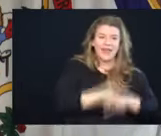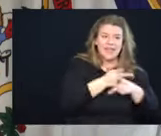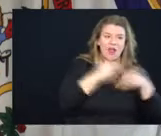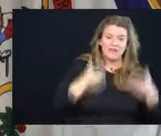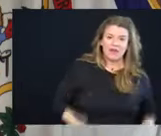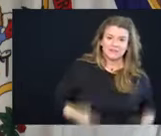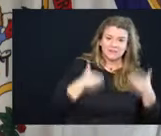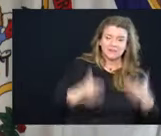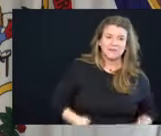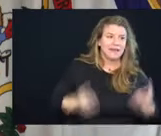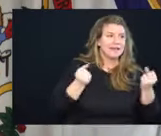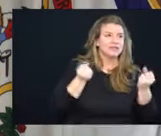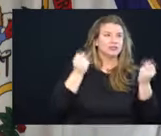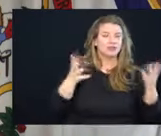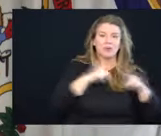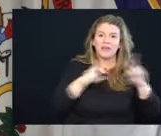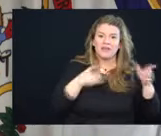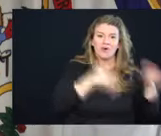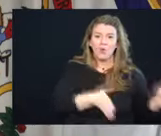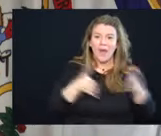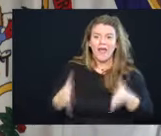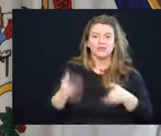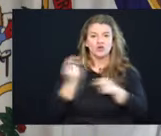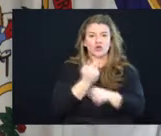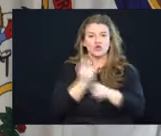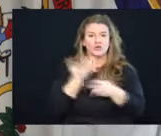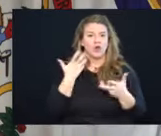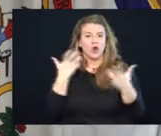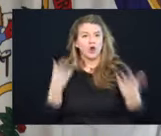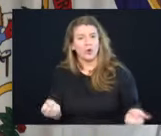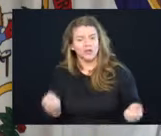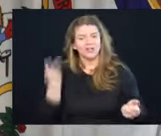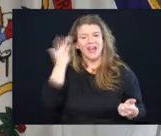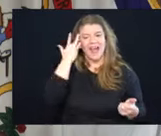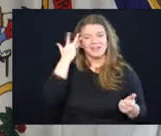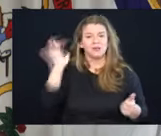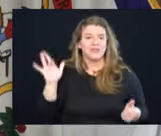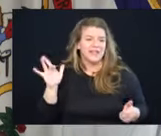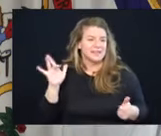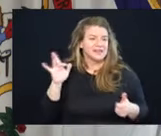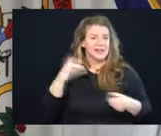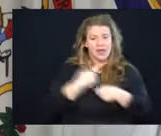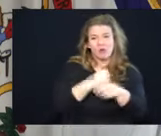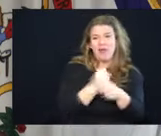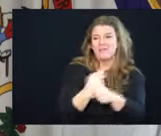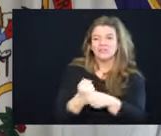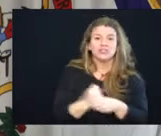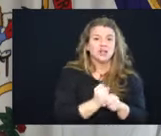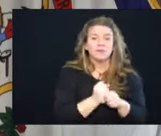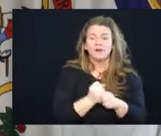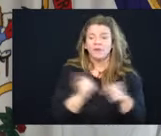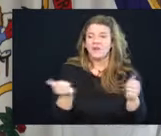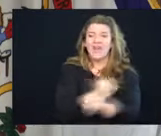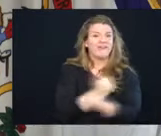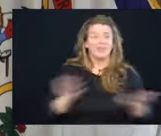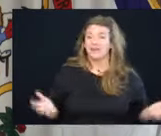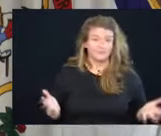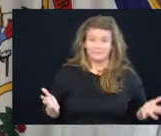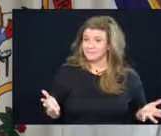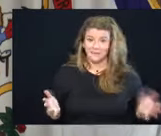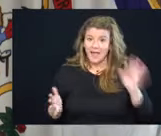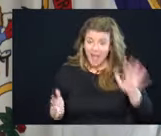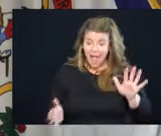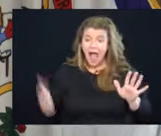us in so many ways with courage and expertise and craftsmanship like nobody's business. I know,